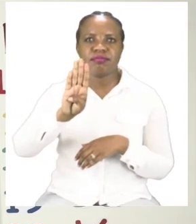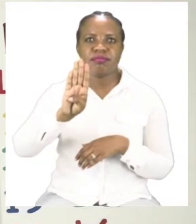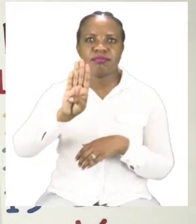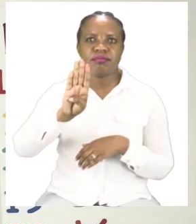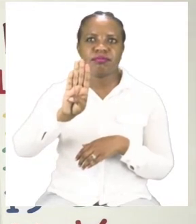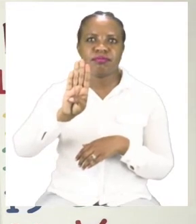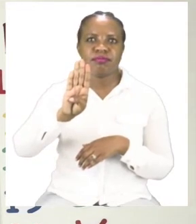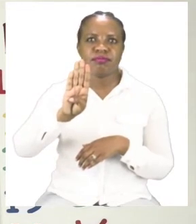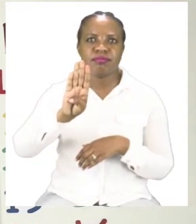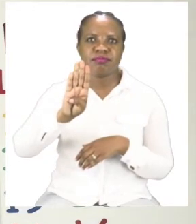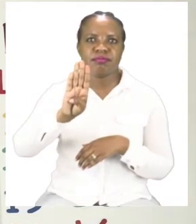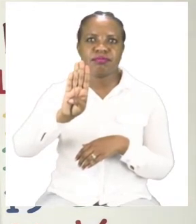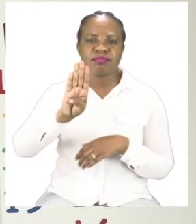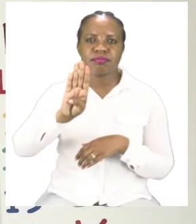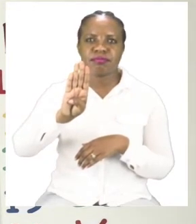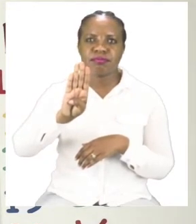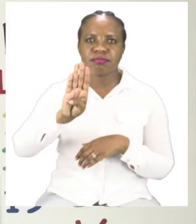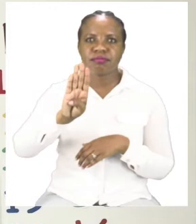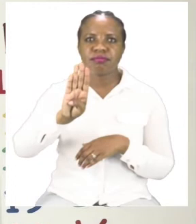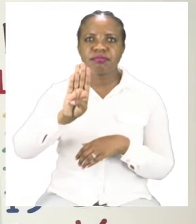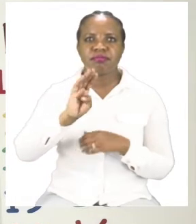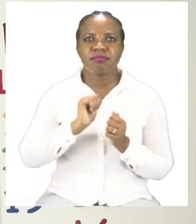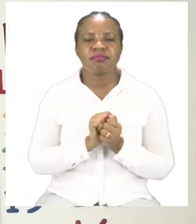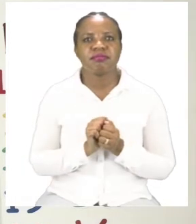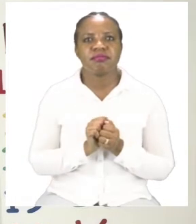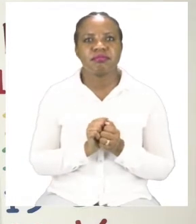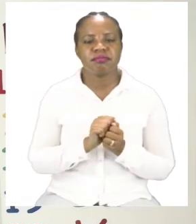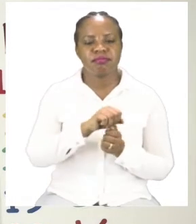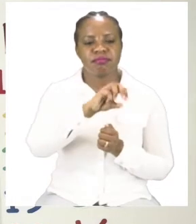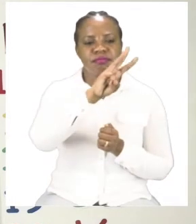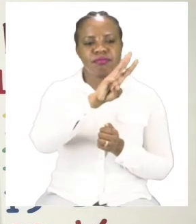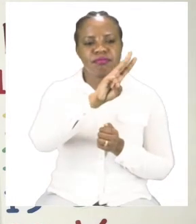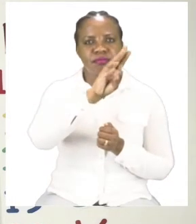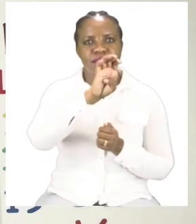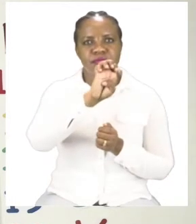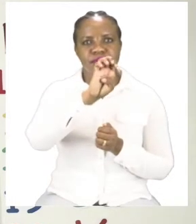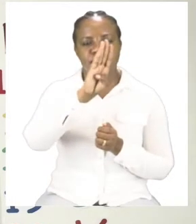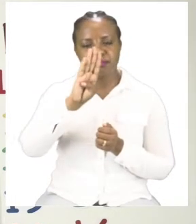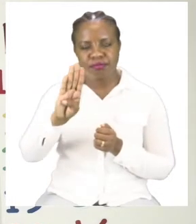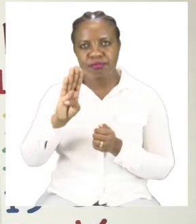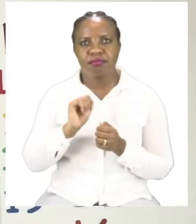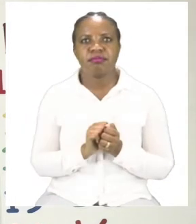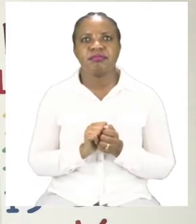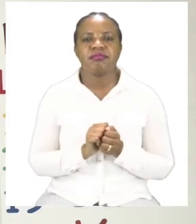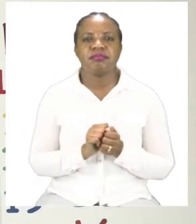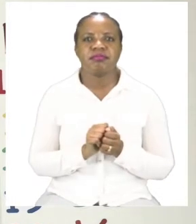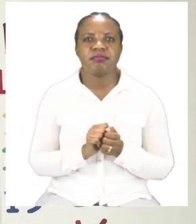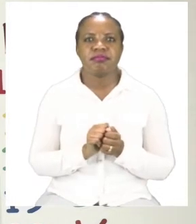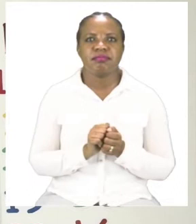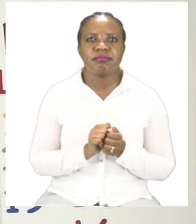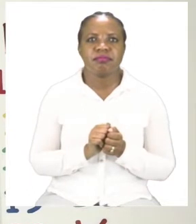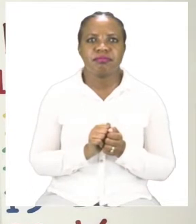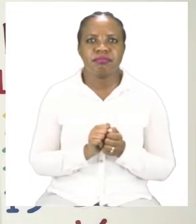Very good. Now let us read our word or sound our word. M. A.